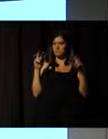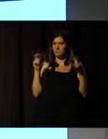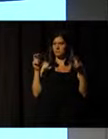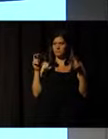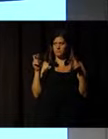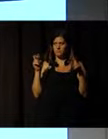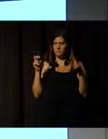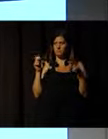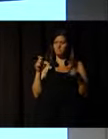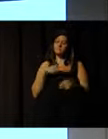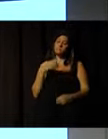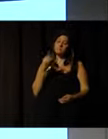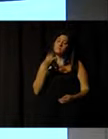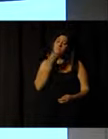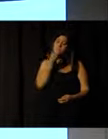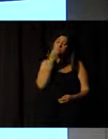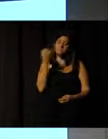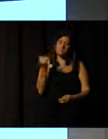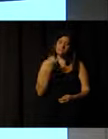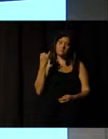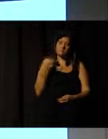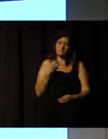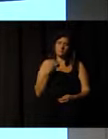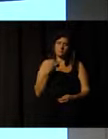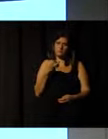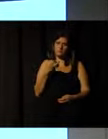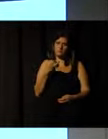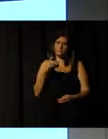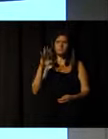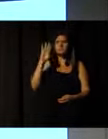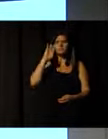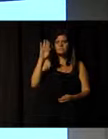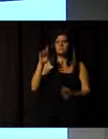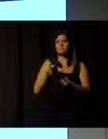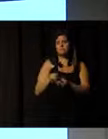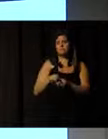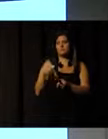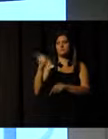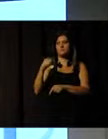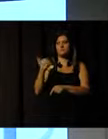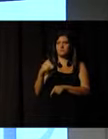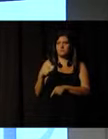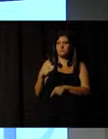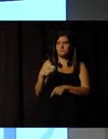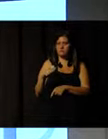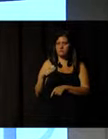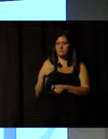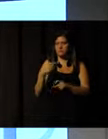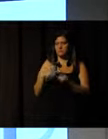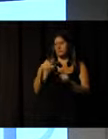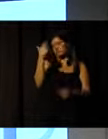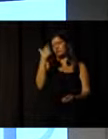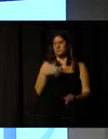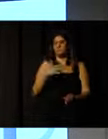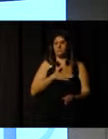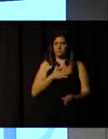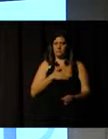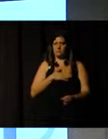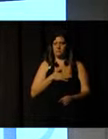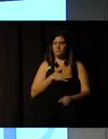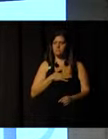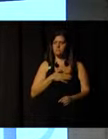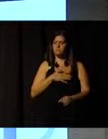a theme of extreme relevance. I say this in